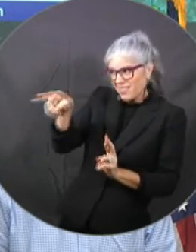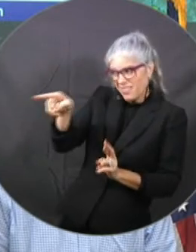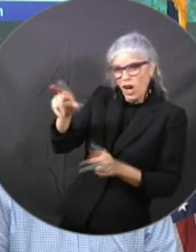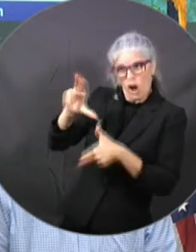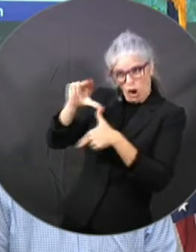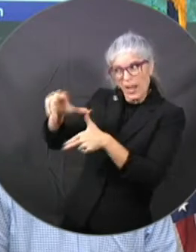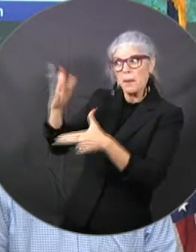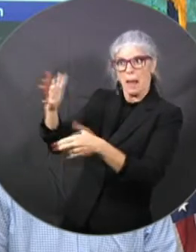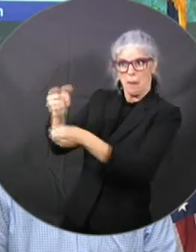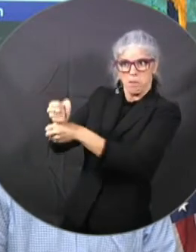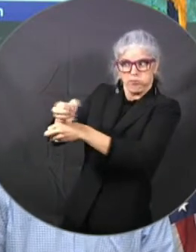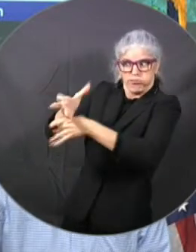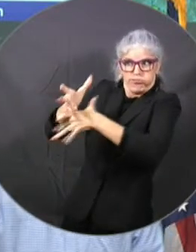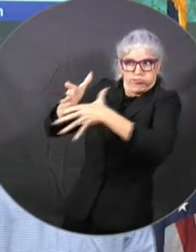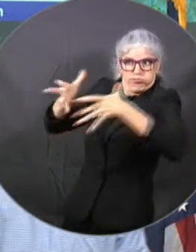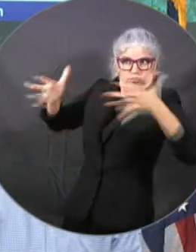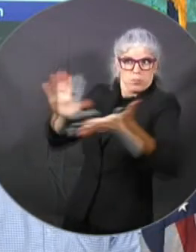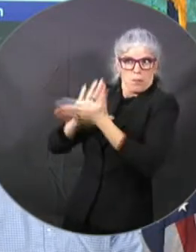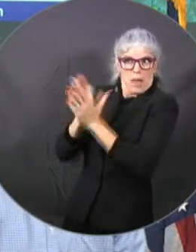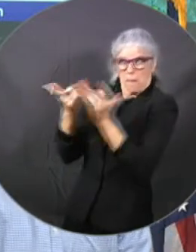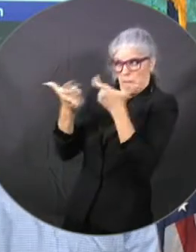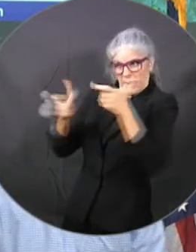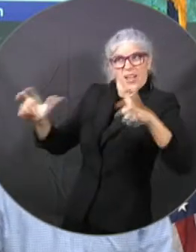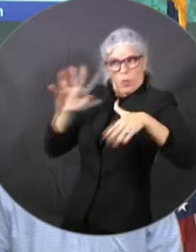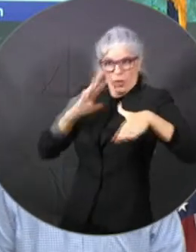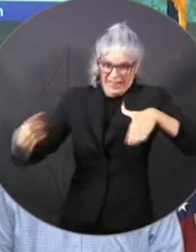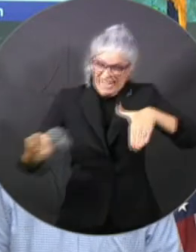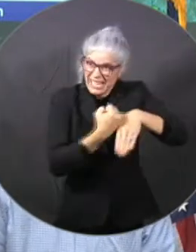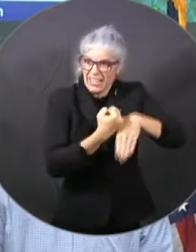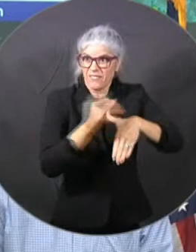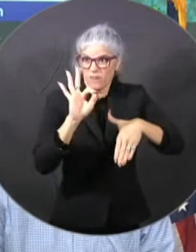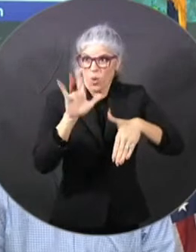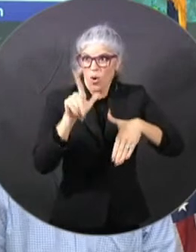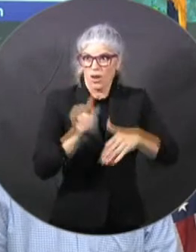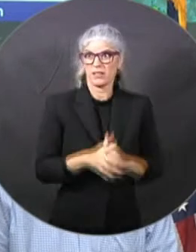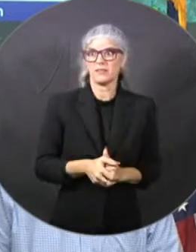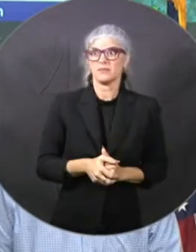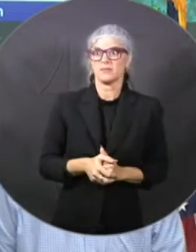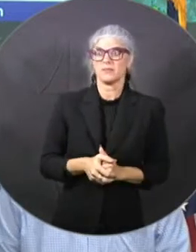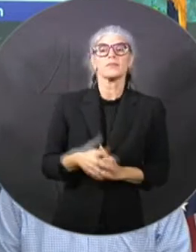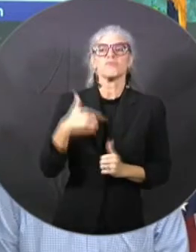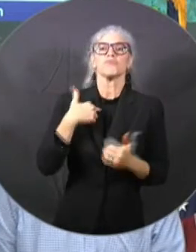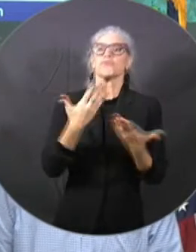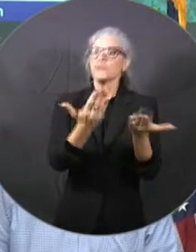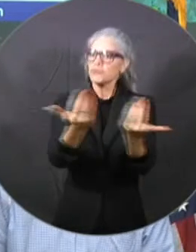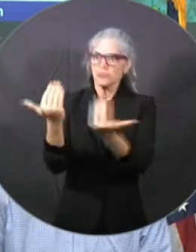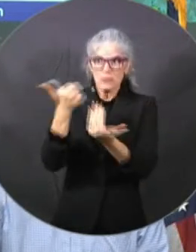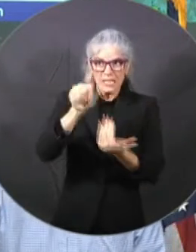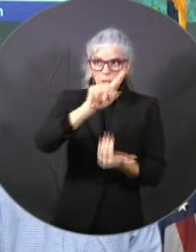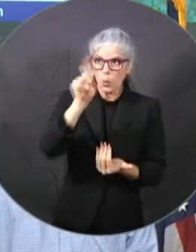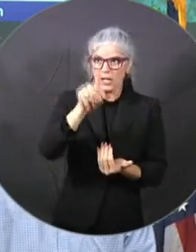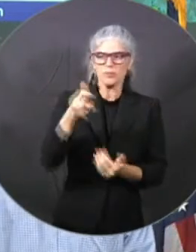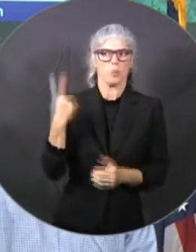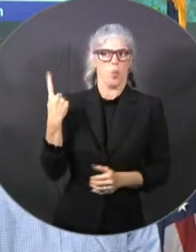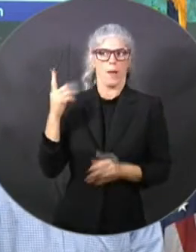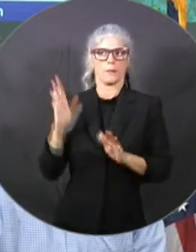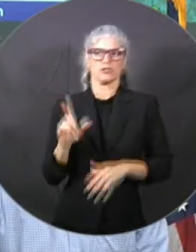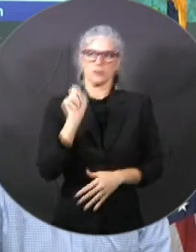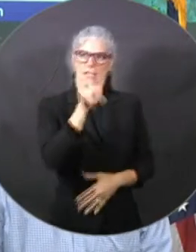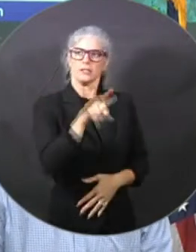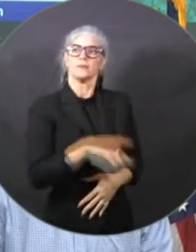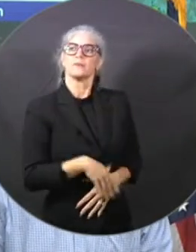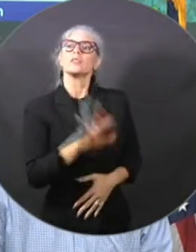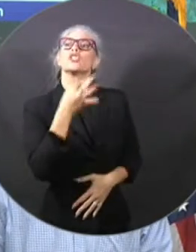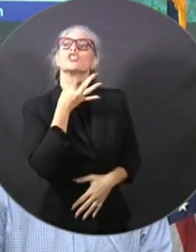the state of Florida. OK, any questions? Well, I'm curious how you're feeling about the property insurance market. We've obviously seen some concerning things over the last